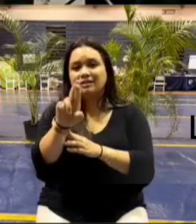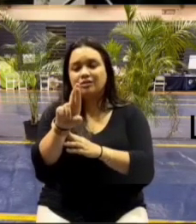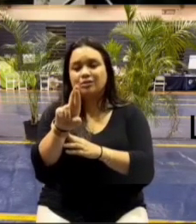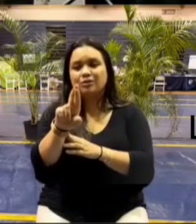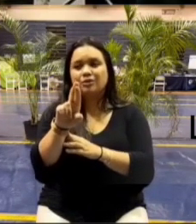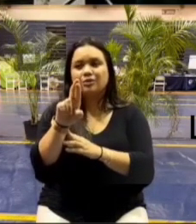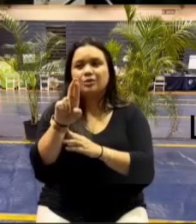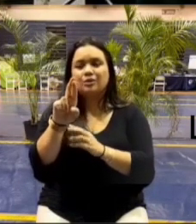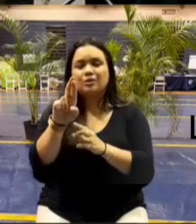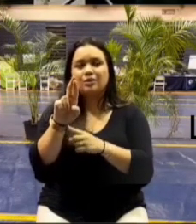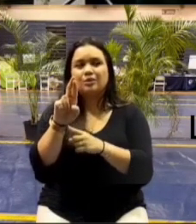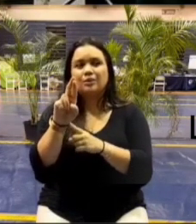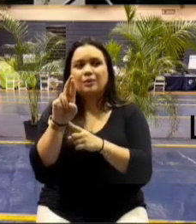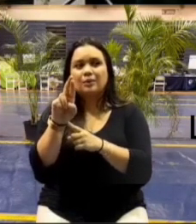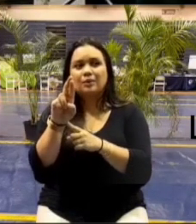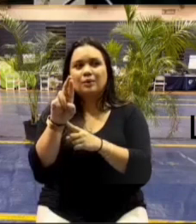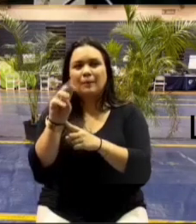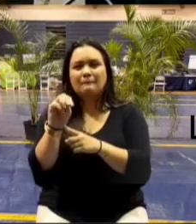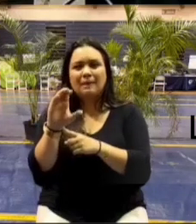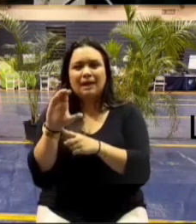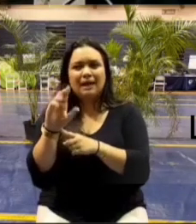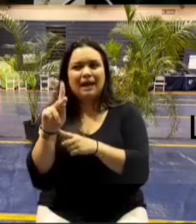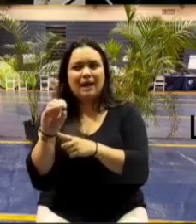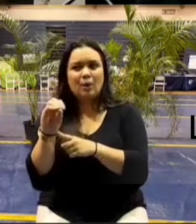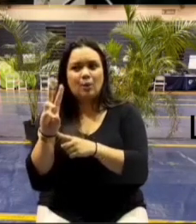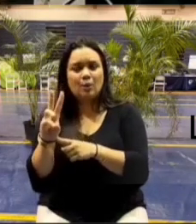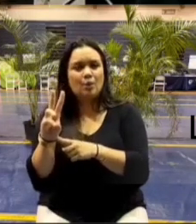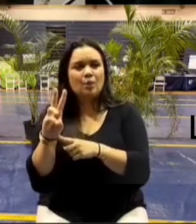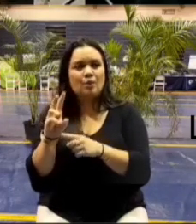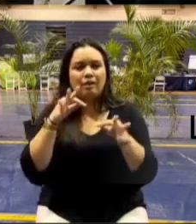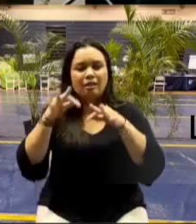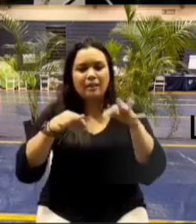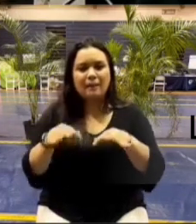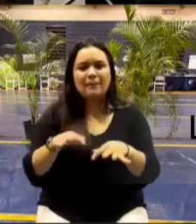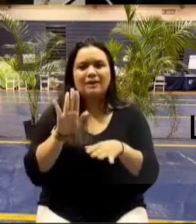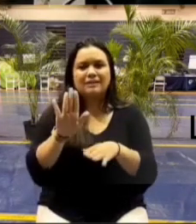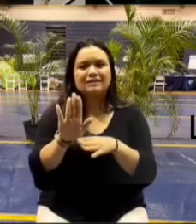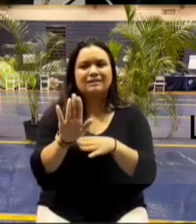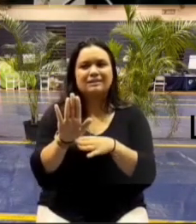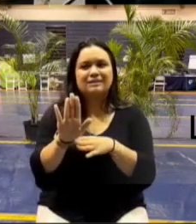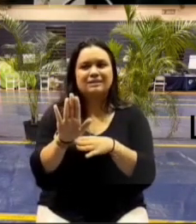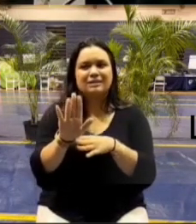over to explain he said bill 3381